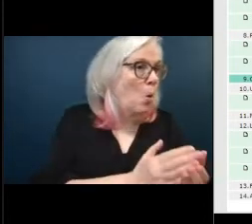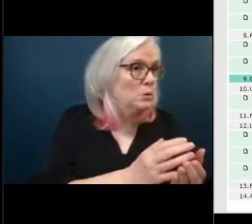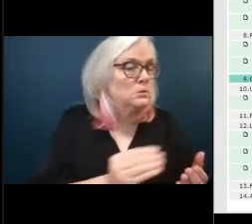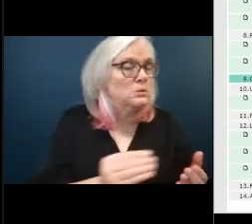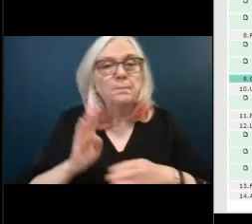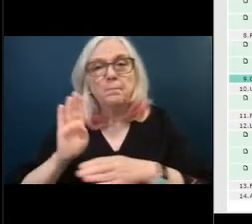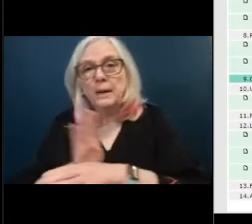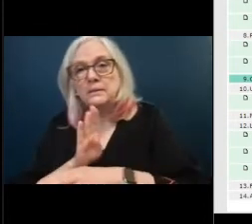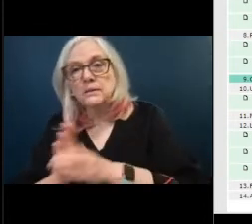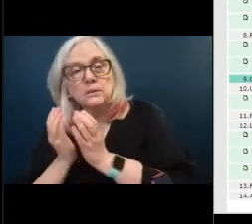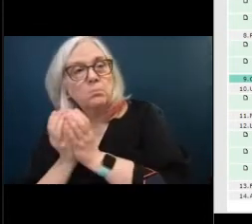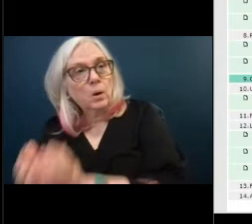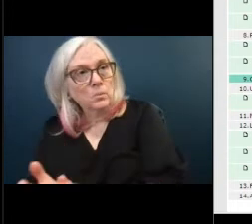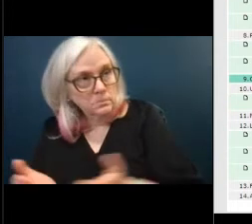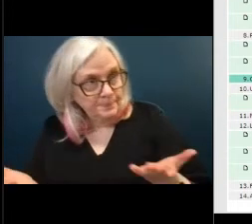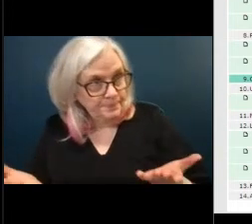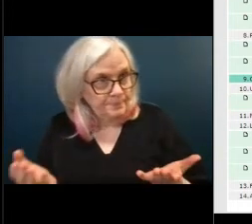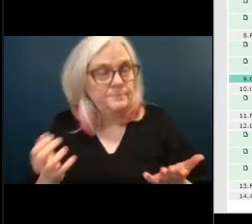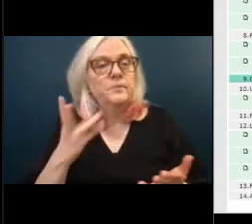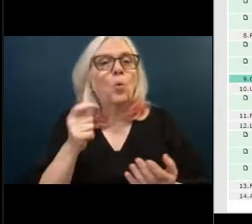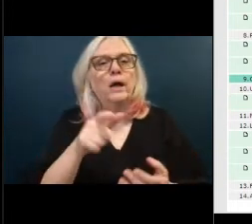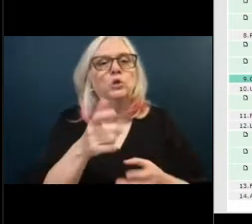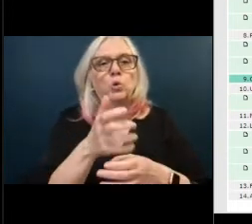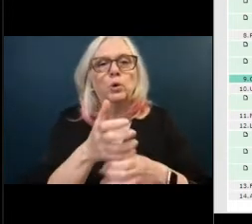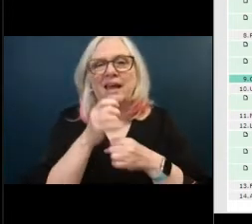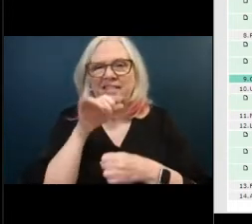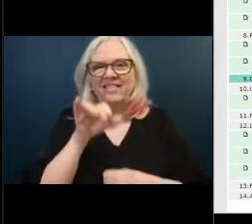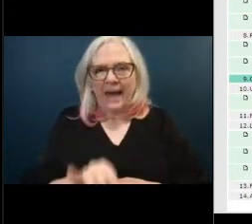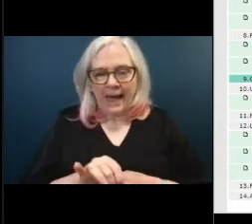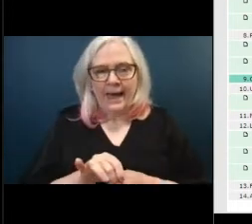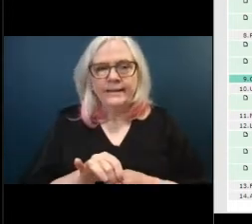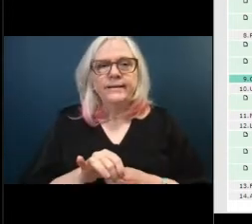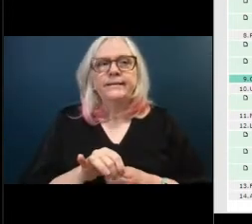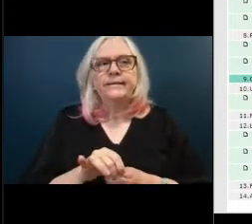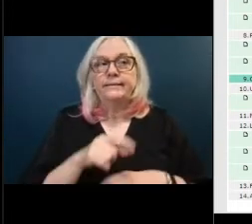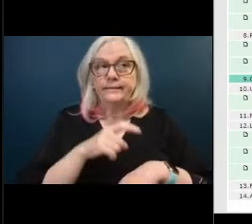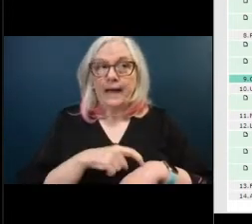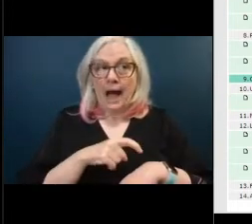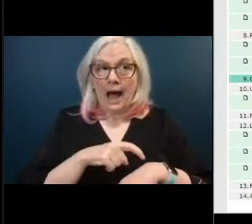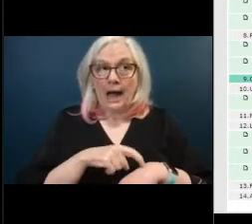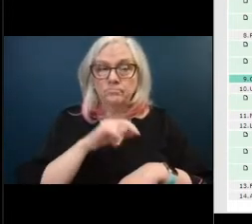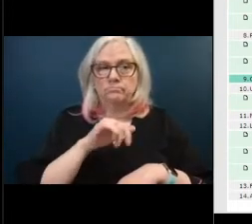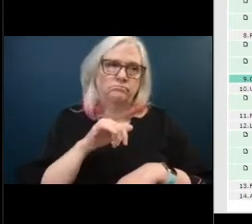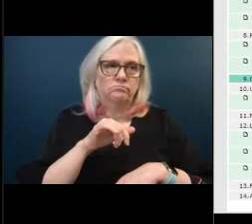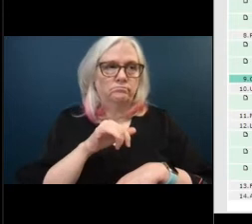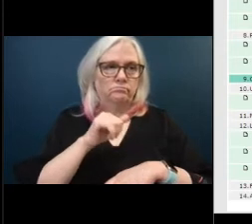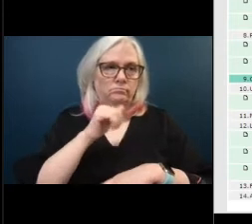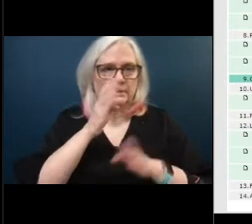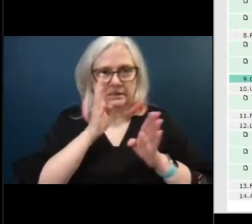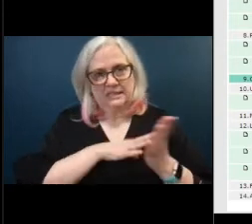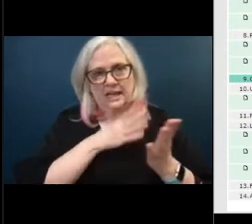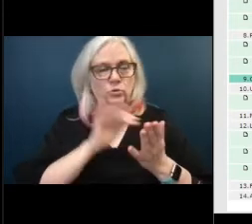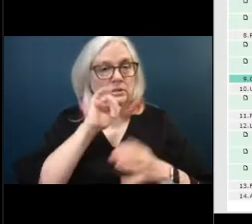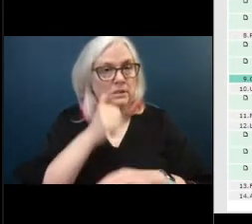um what once you get that uh timeline established what then is your turnaround